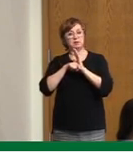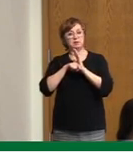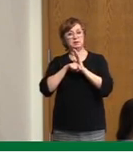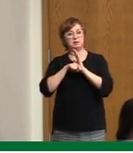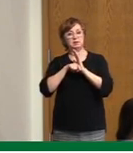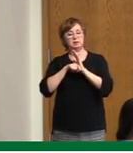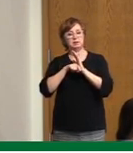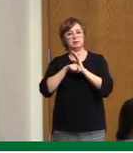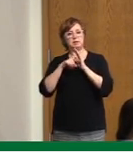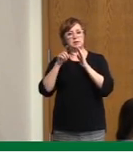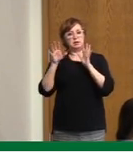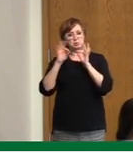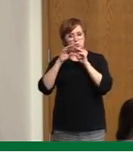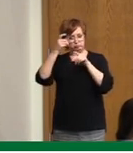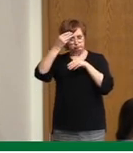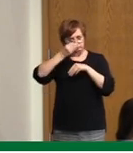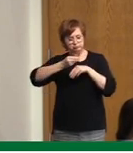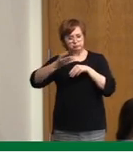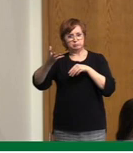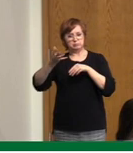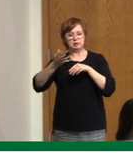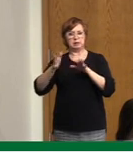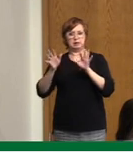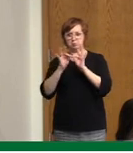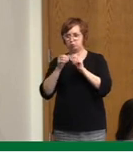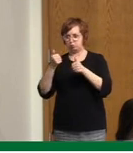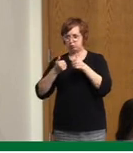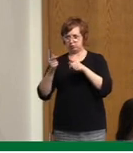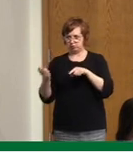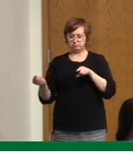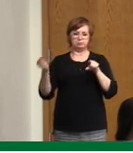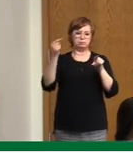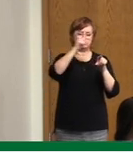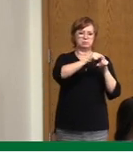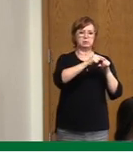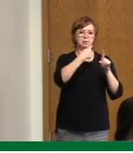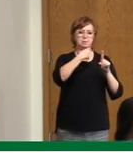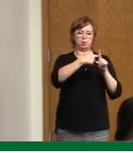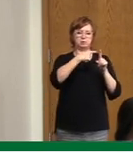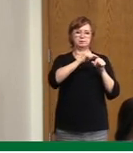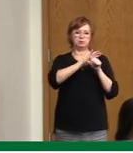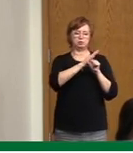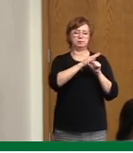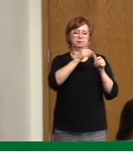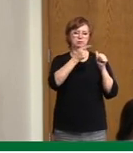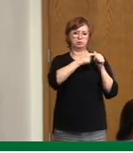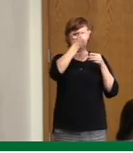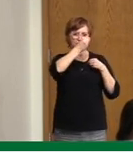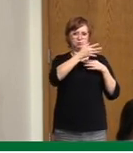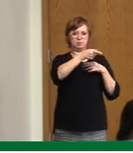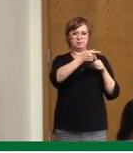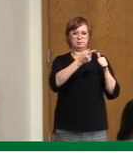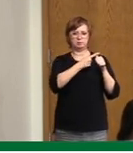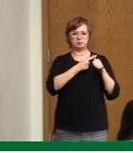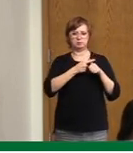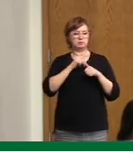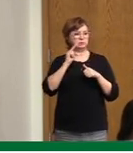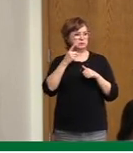bit later on, but it's more important to touch base with the people that are positive so they can react as quick as they can. Follow up, Lisa?